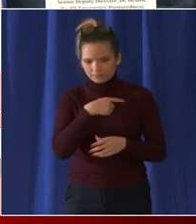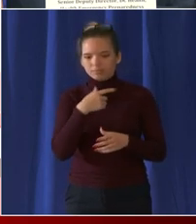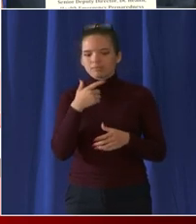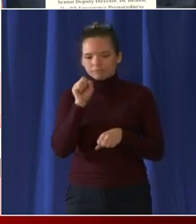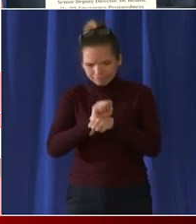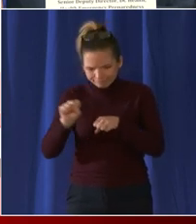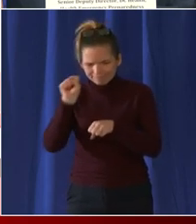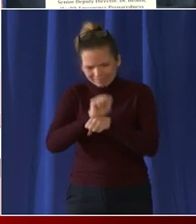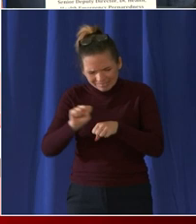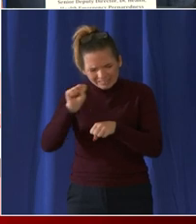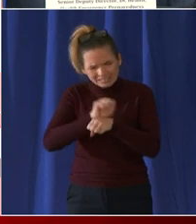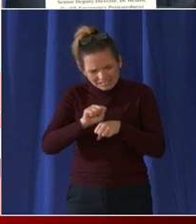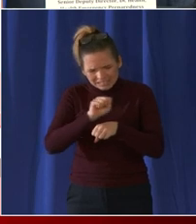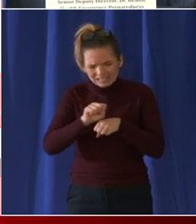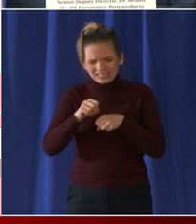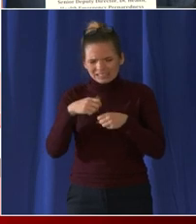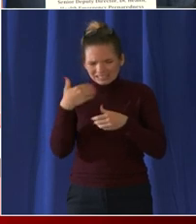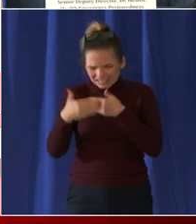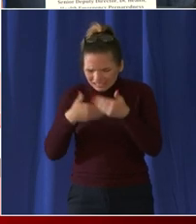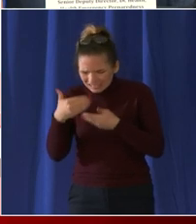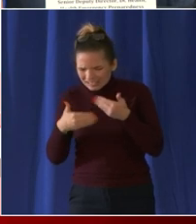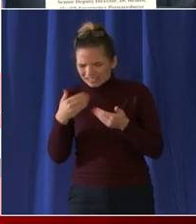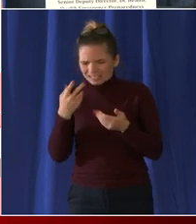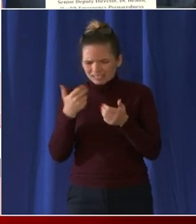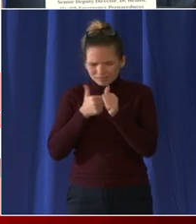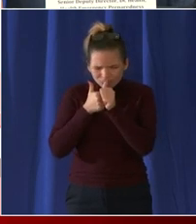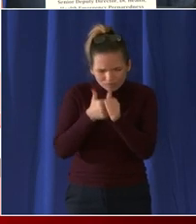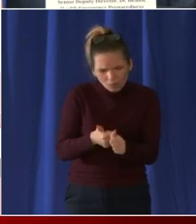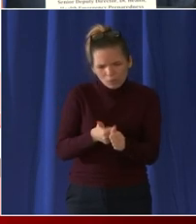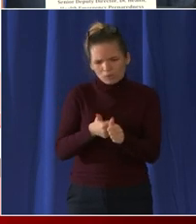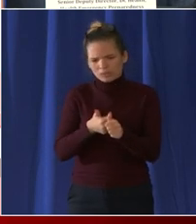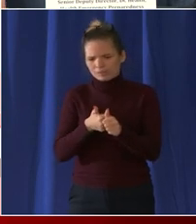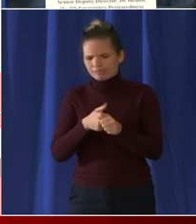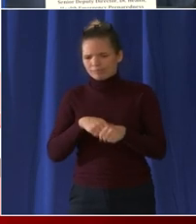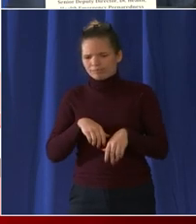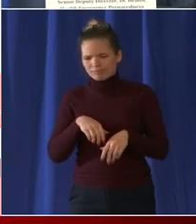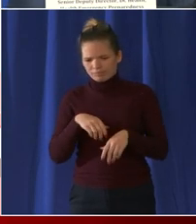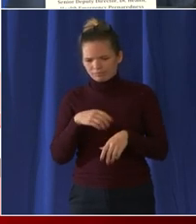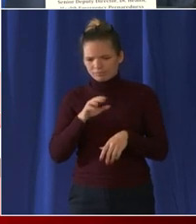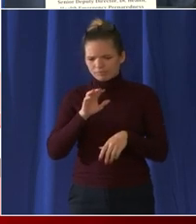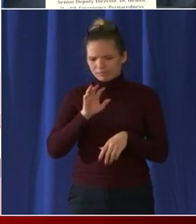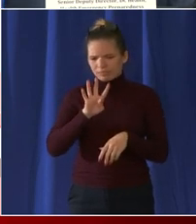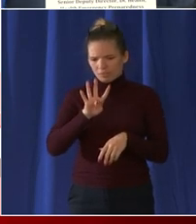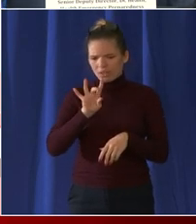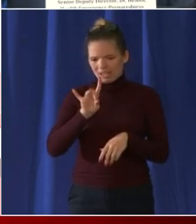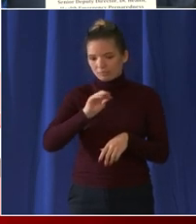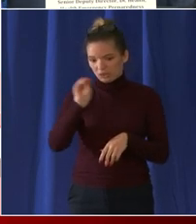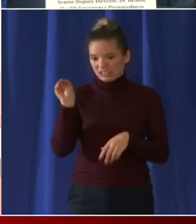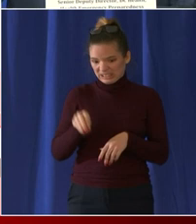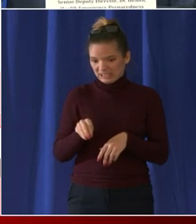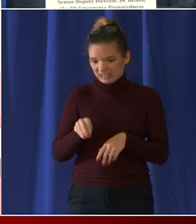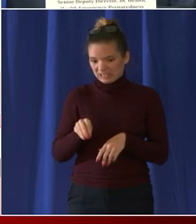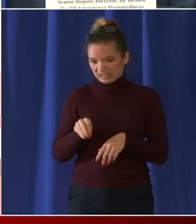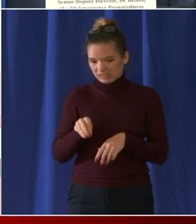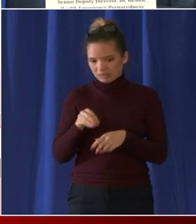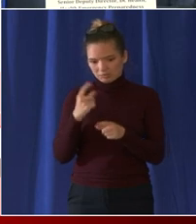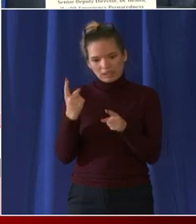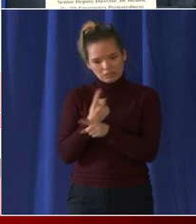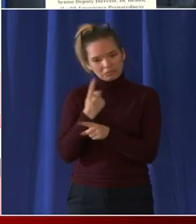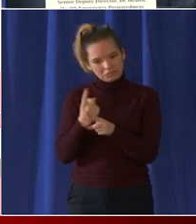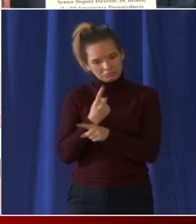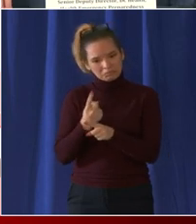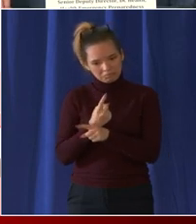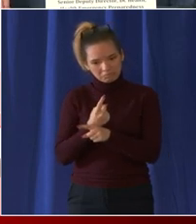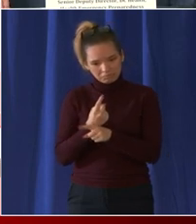hard to contact trace individuals our contact tracing rate is 41.8 percent it is a reminder that you can start the contact tracing